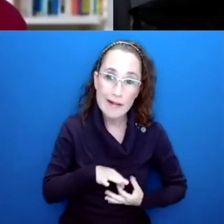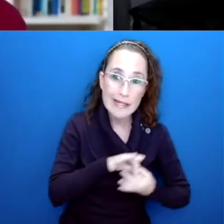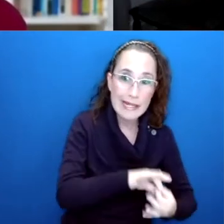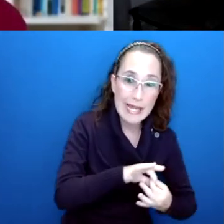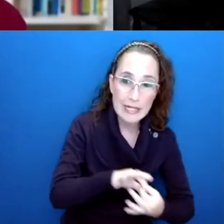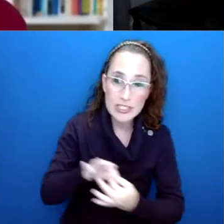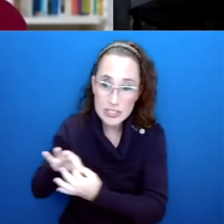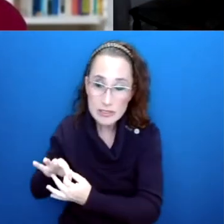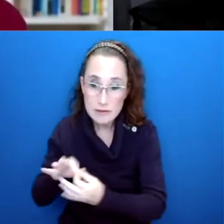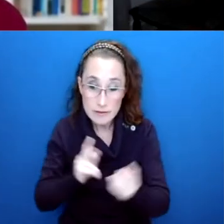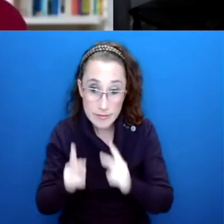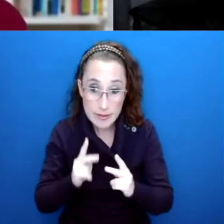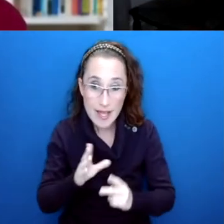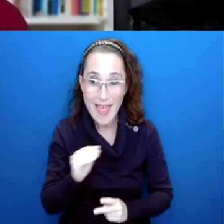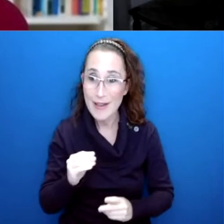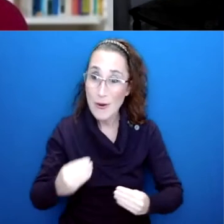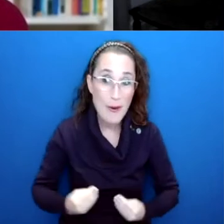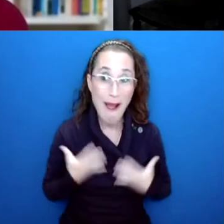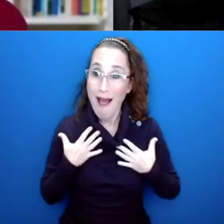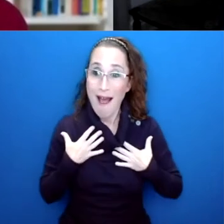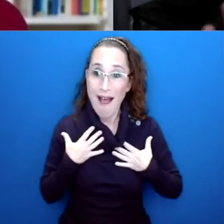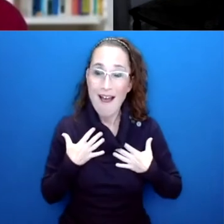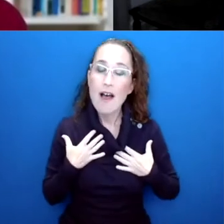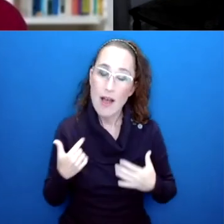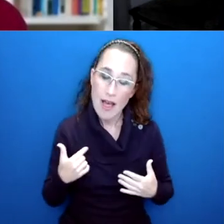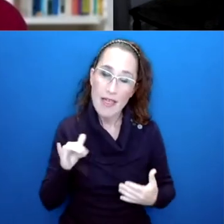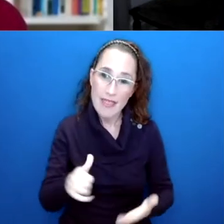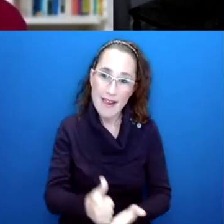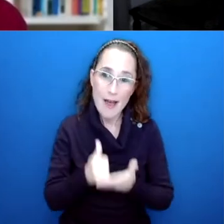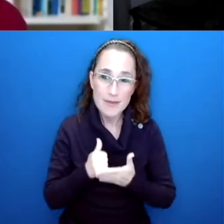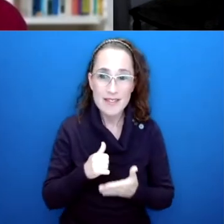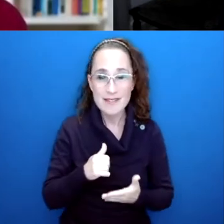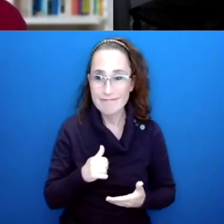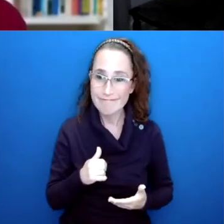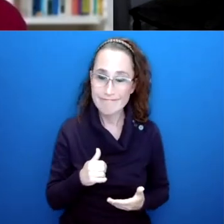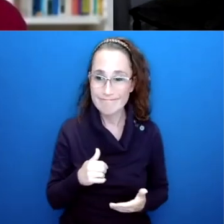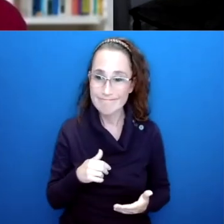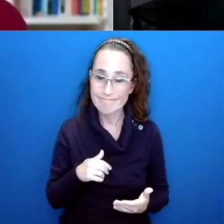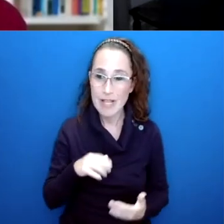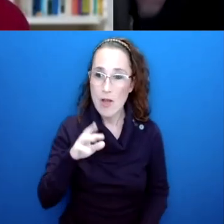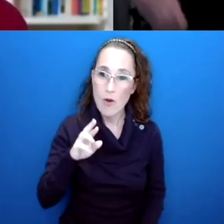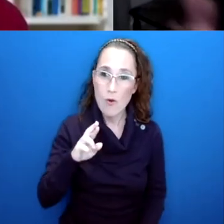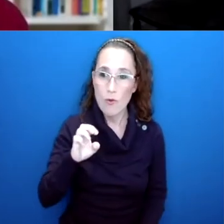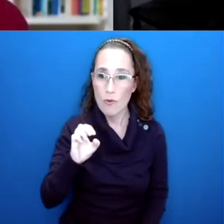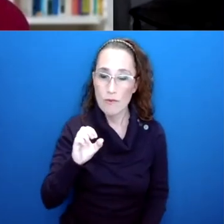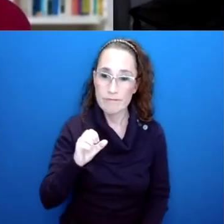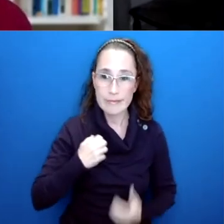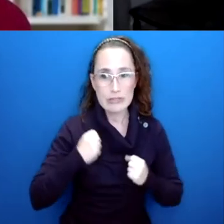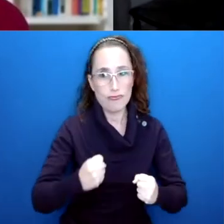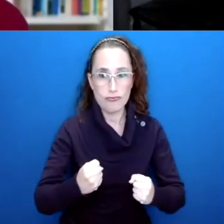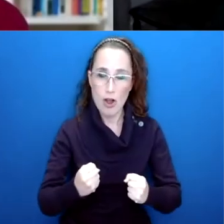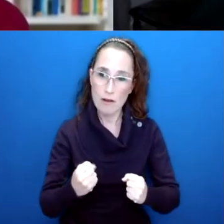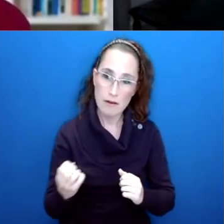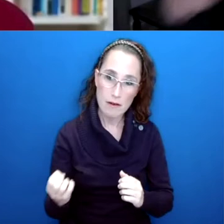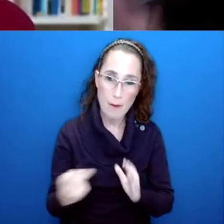And that really adds to our resilience. And I can tell you, because I signed the book contract for this in April 2020, which, as you all may recall, was kind of a